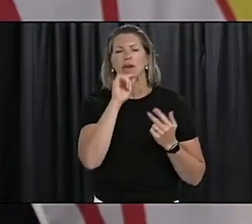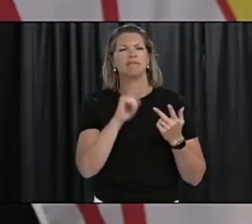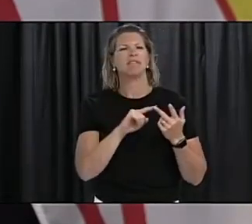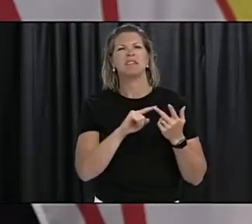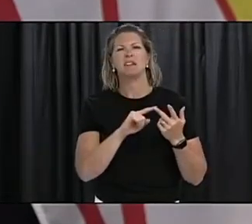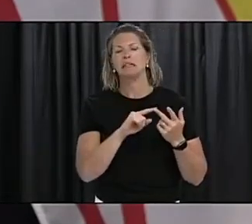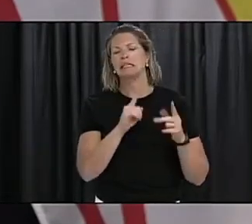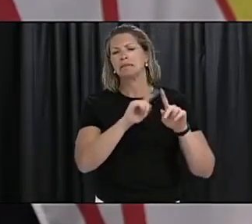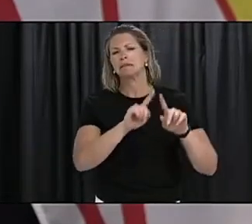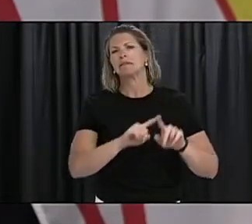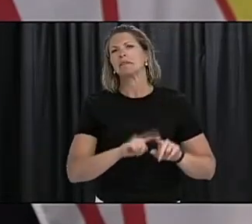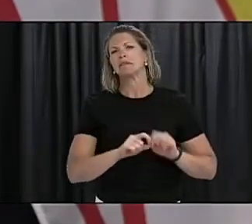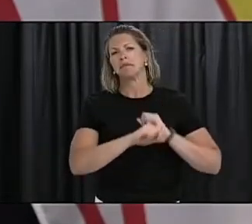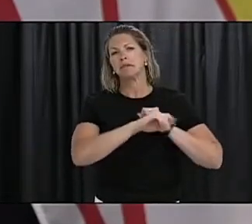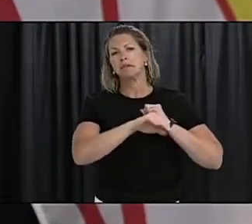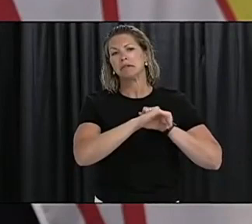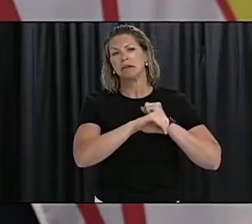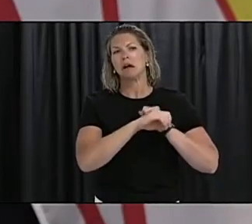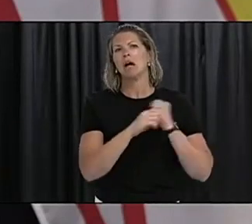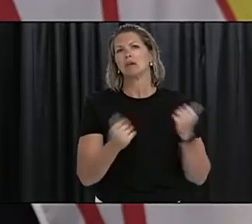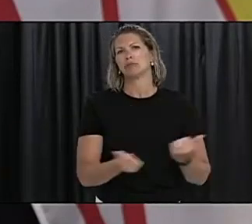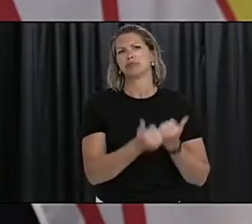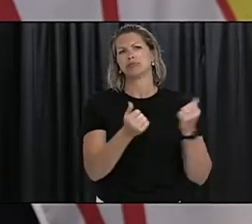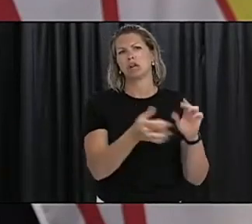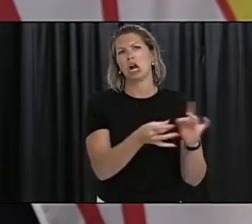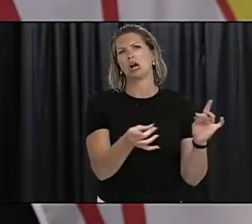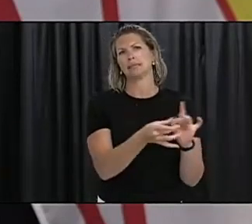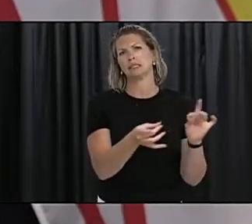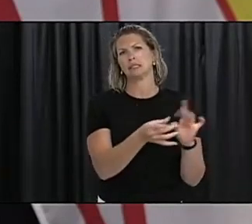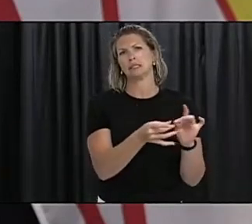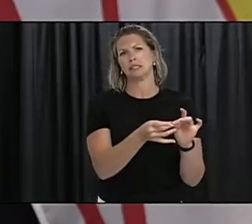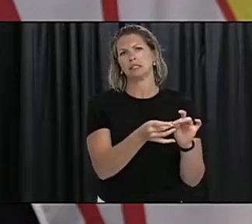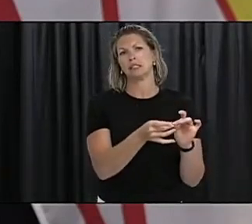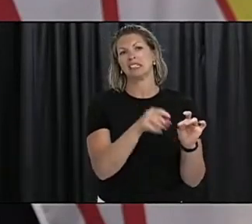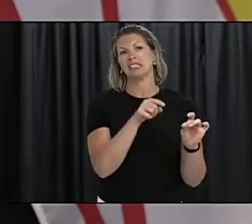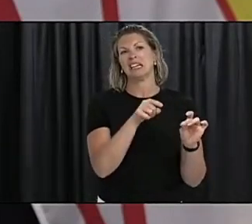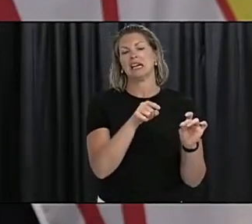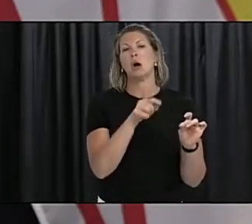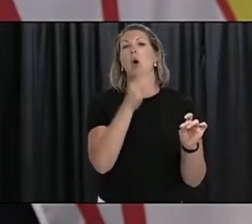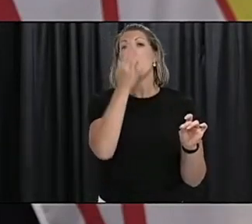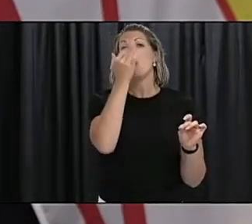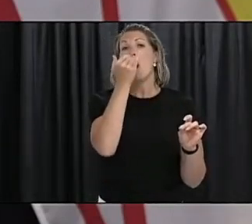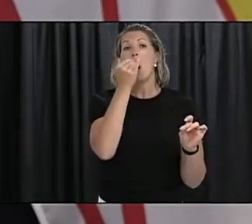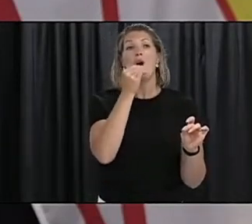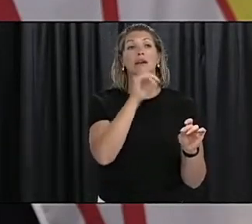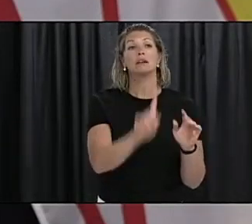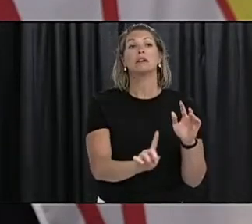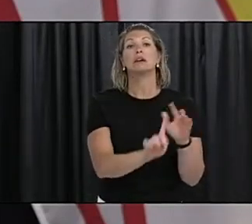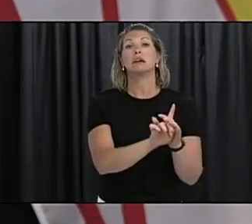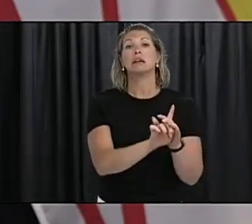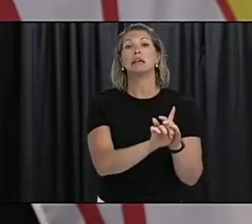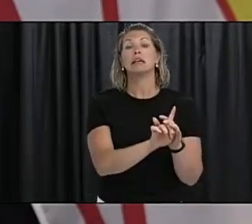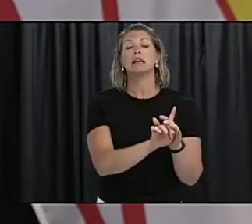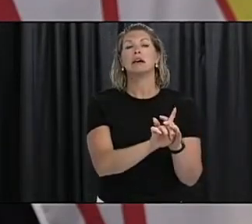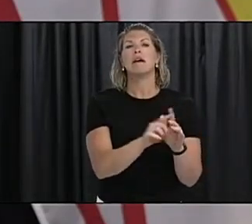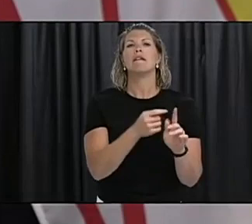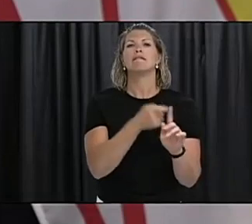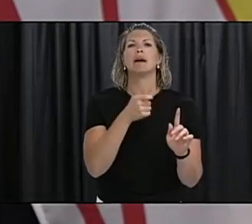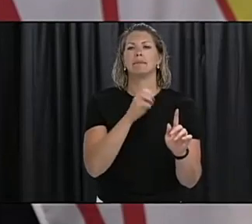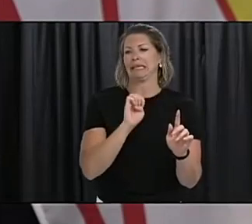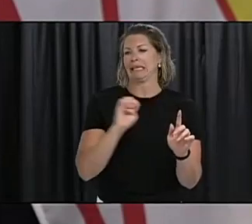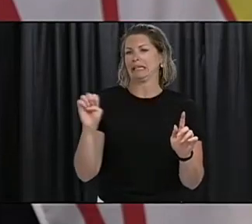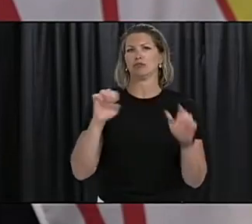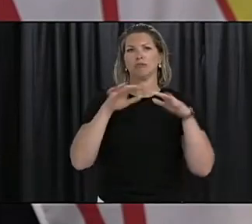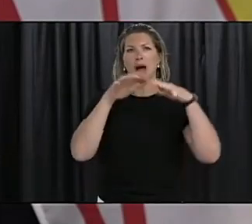of how these cases, those positive cases, how they are connected to the Atlantic bubble, well, I want to be very clear, these are not